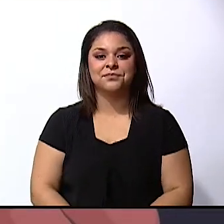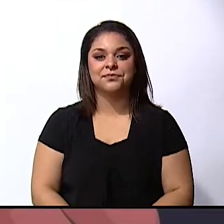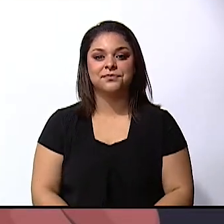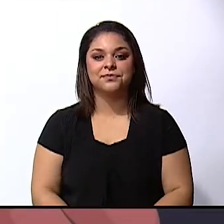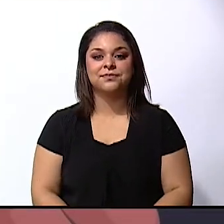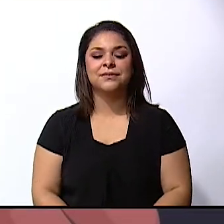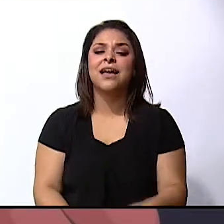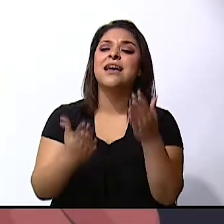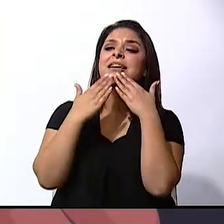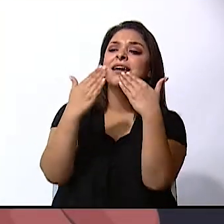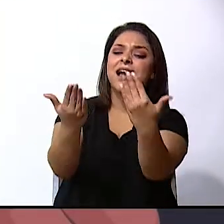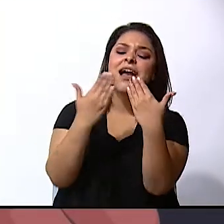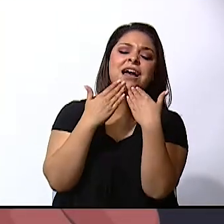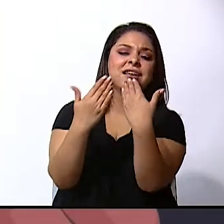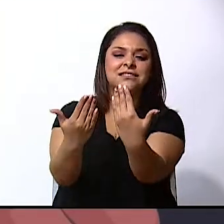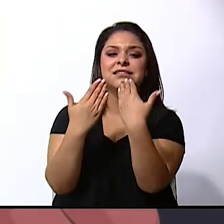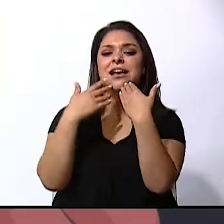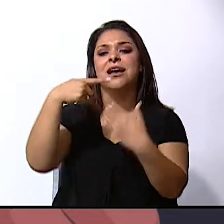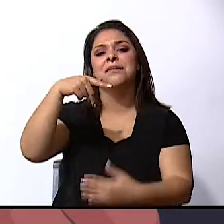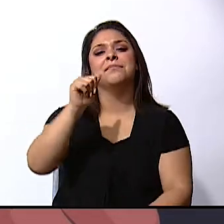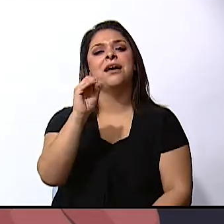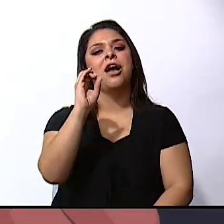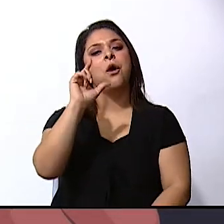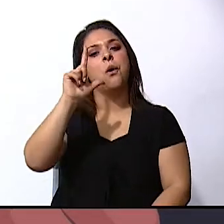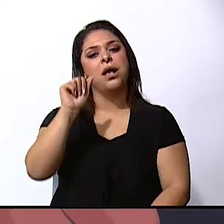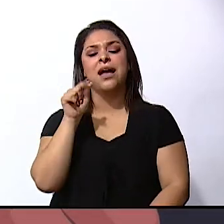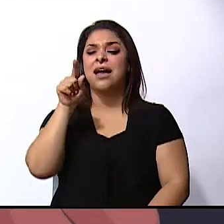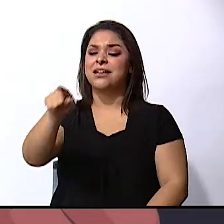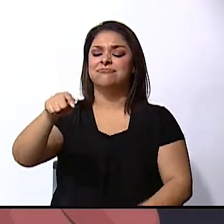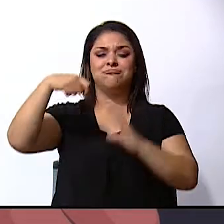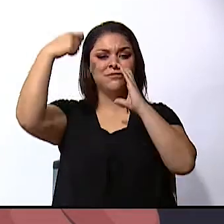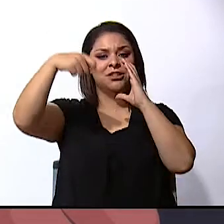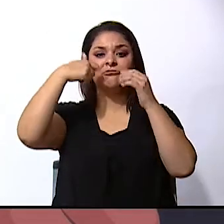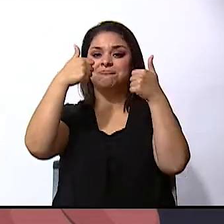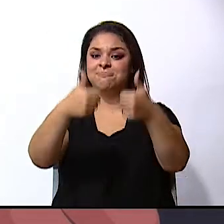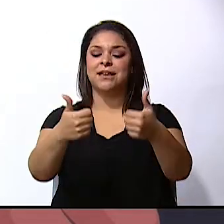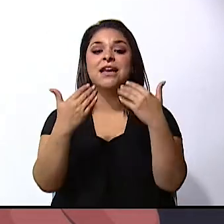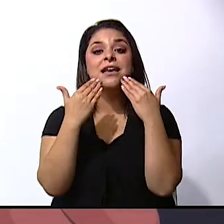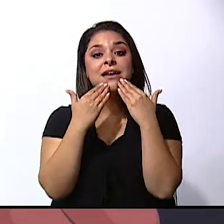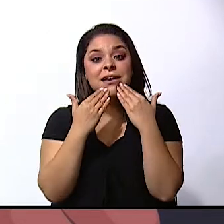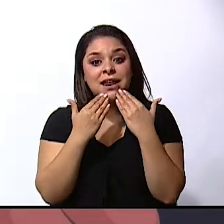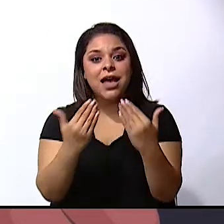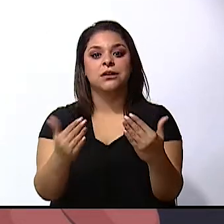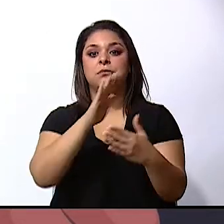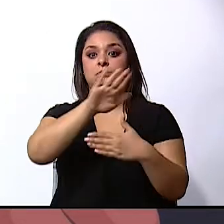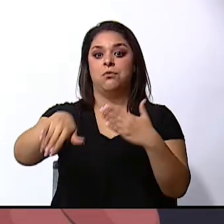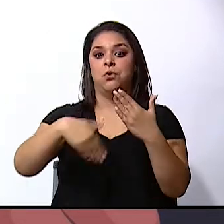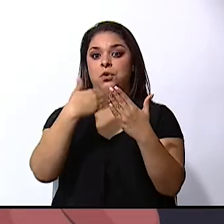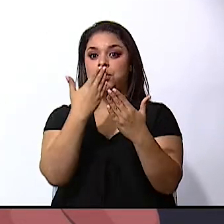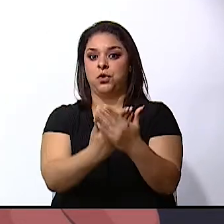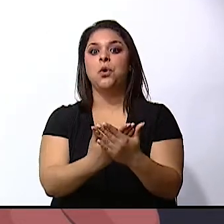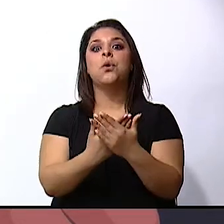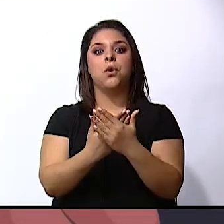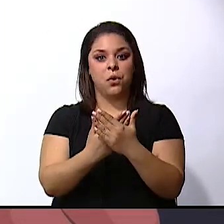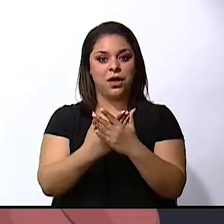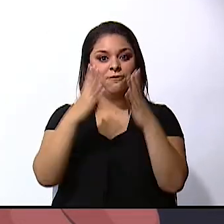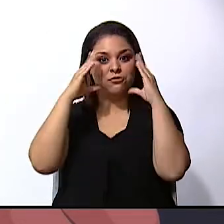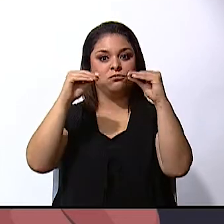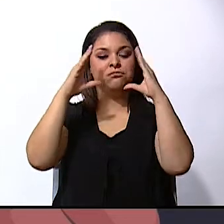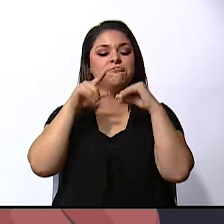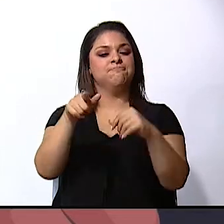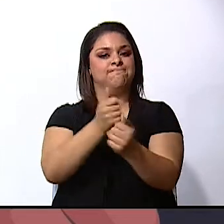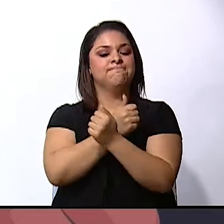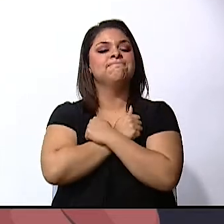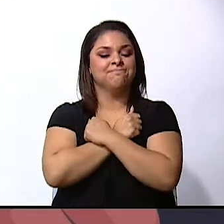thank you so much paola that was a wonderful video and thank also to unicef you loved it